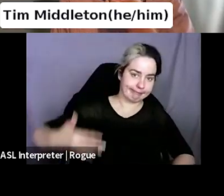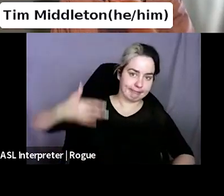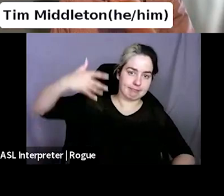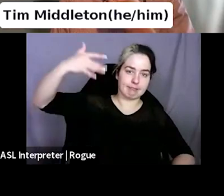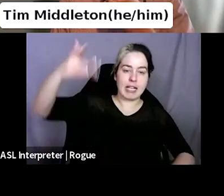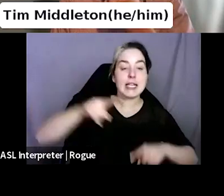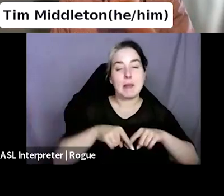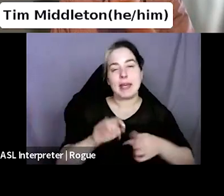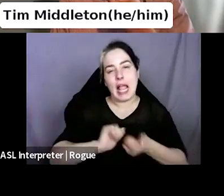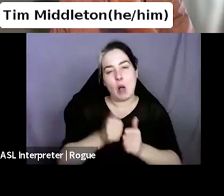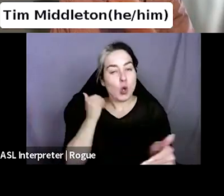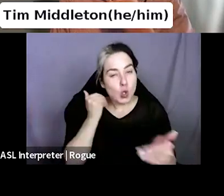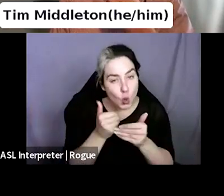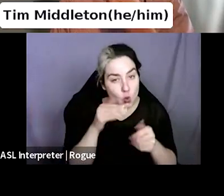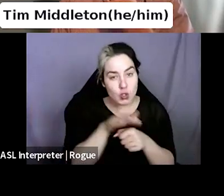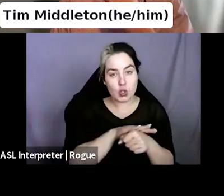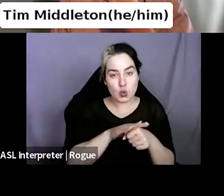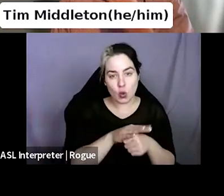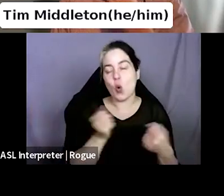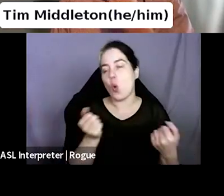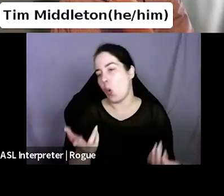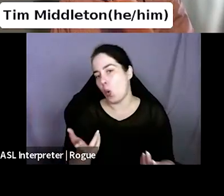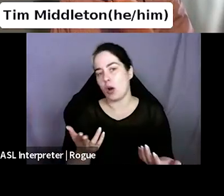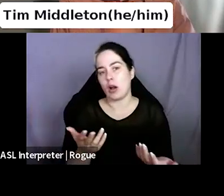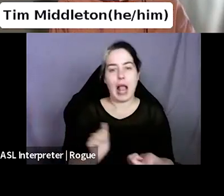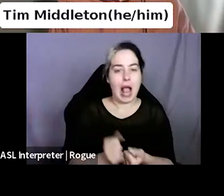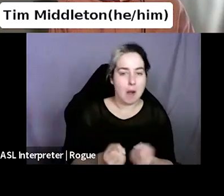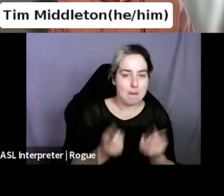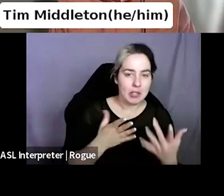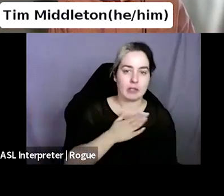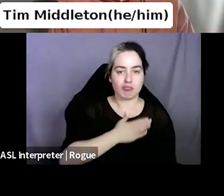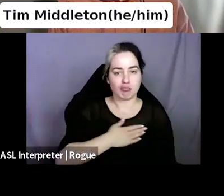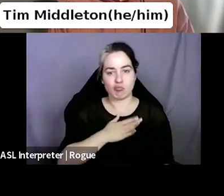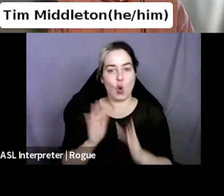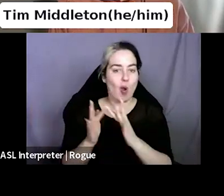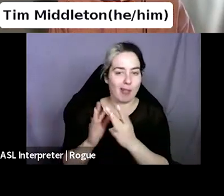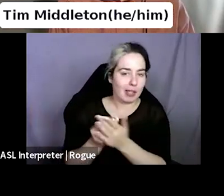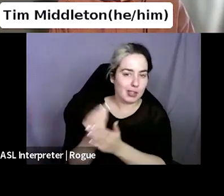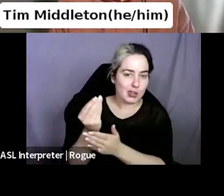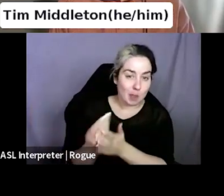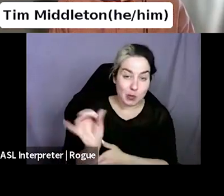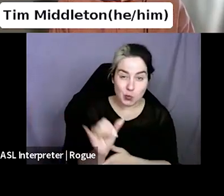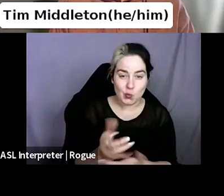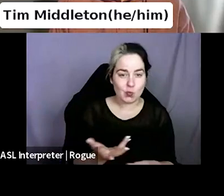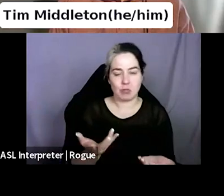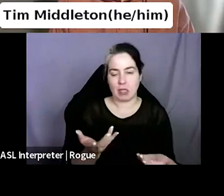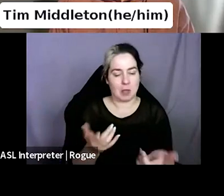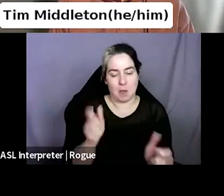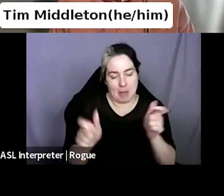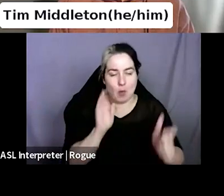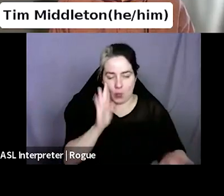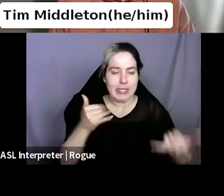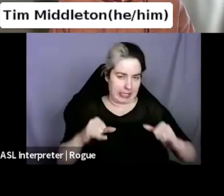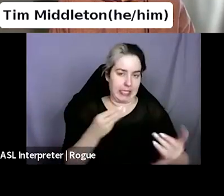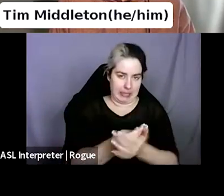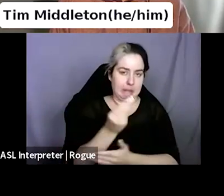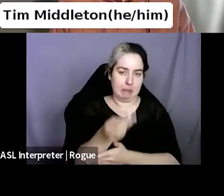online shopping. Uh, so the people who are buying books are still buying books.